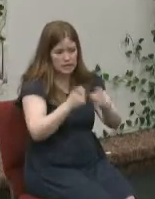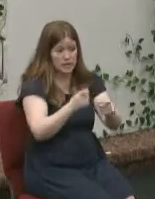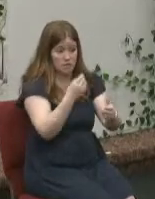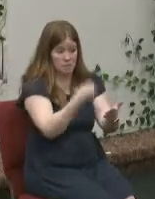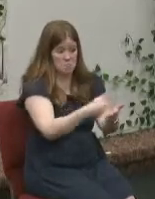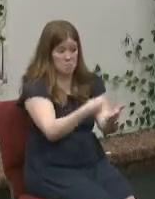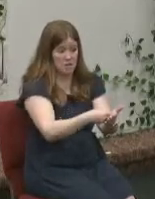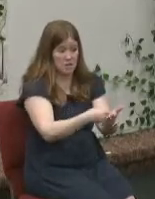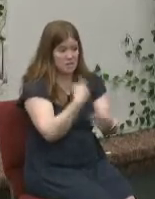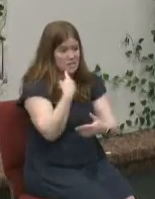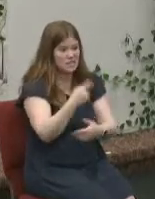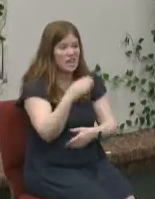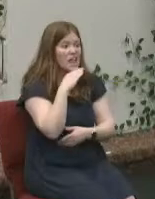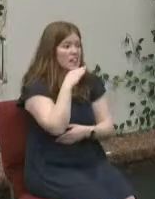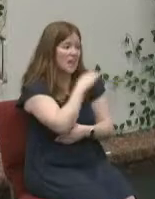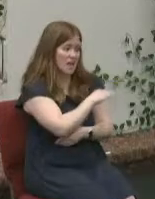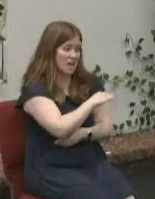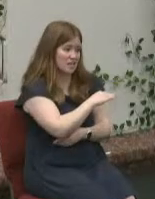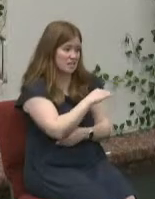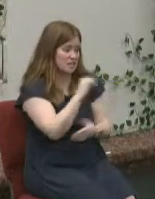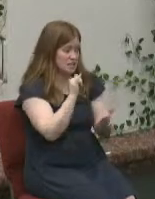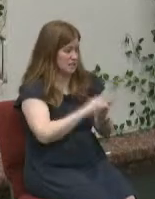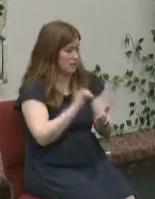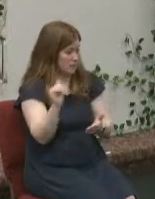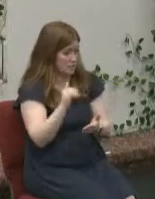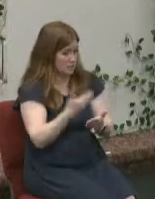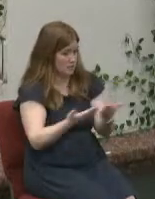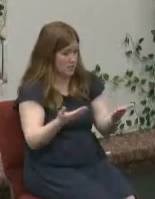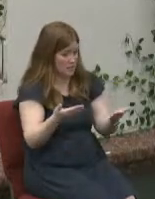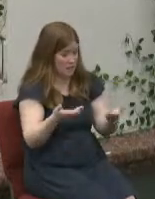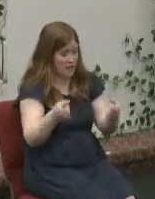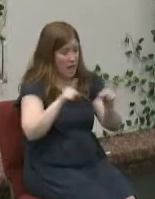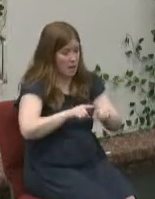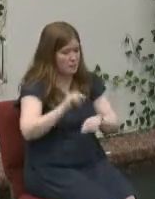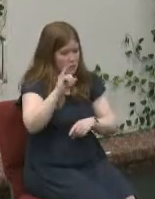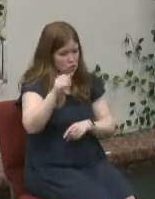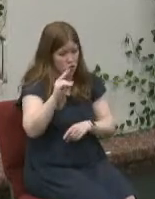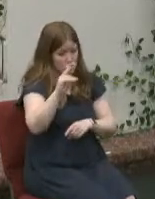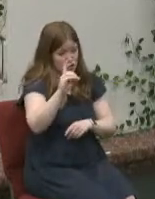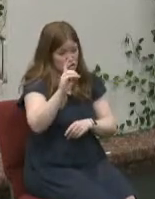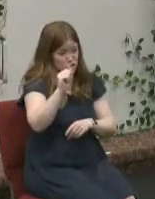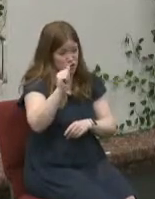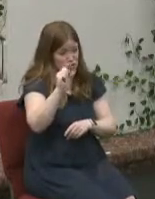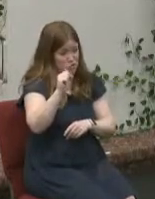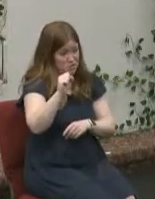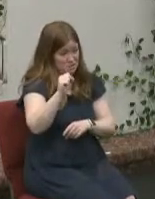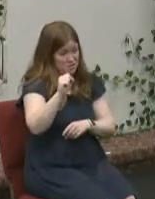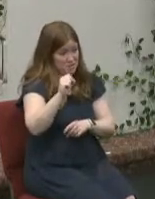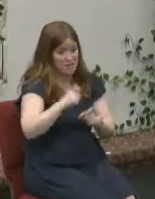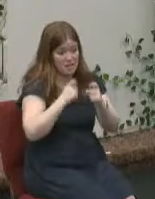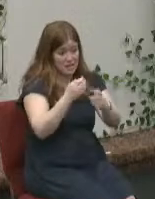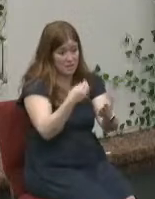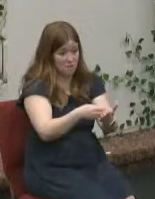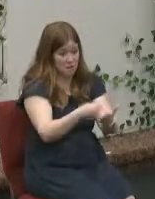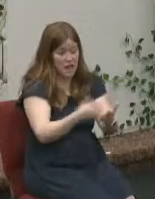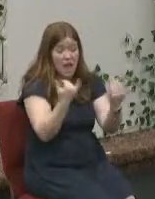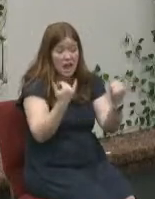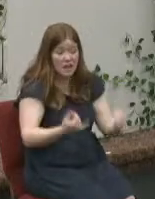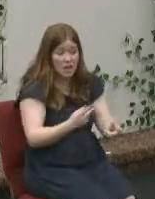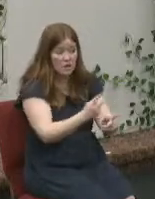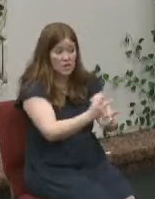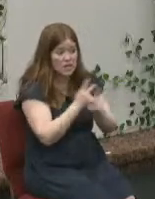them see that's what the same people did to get judas to get jesus to be dead and now to keep jesus dead